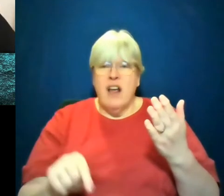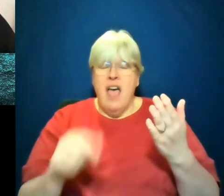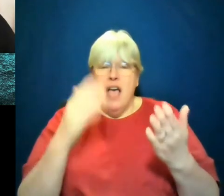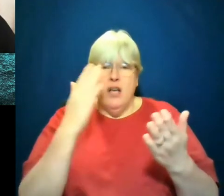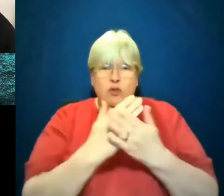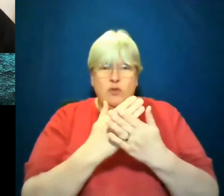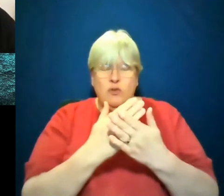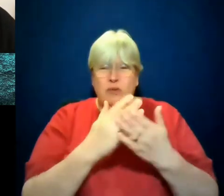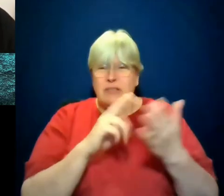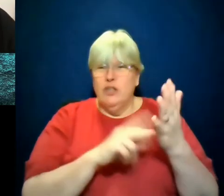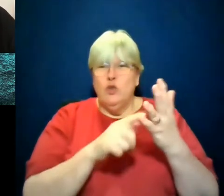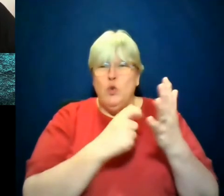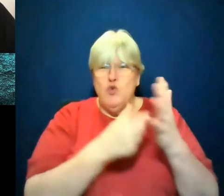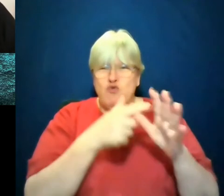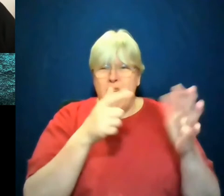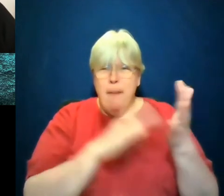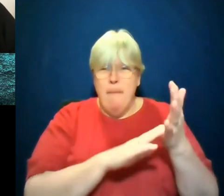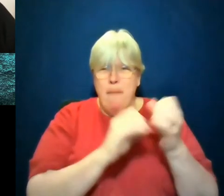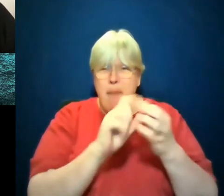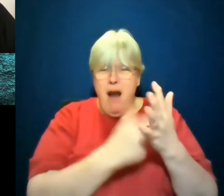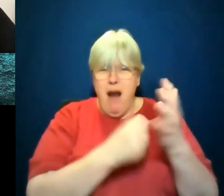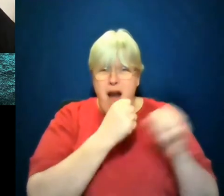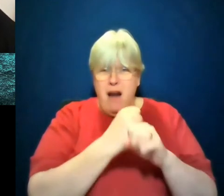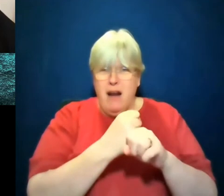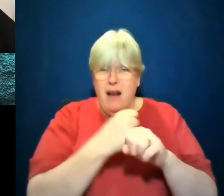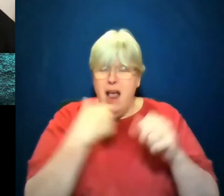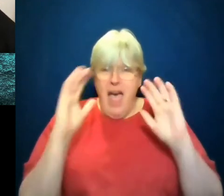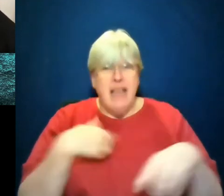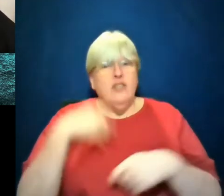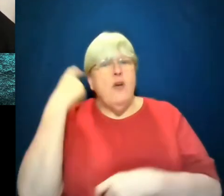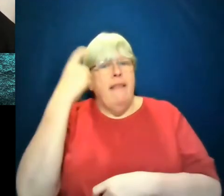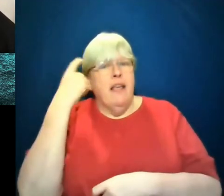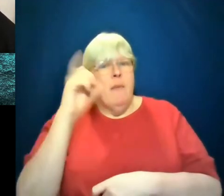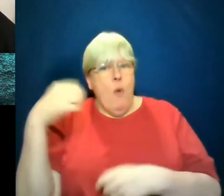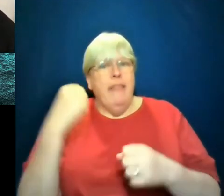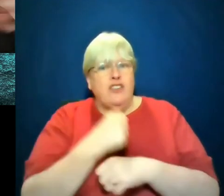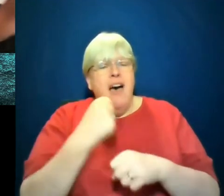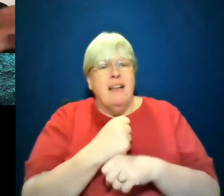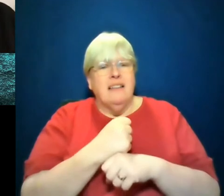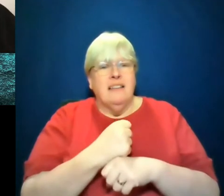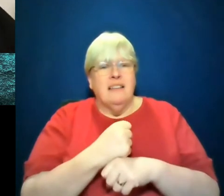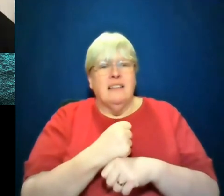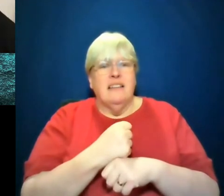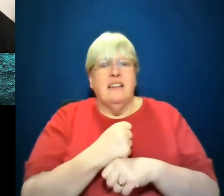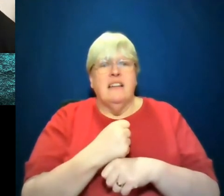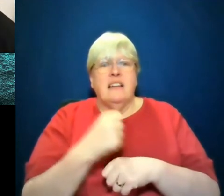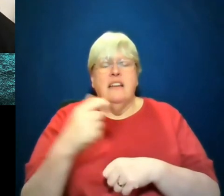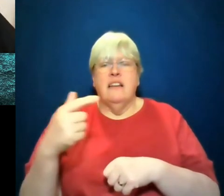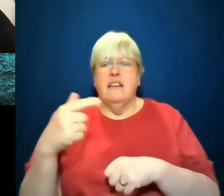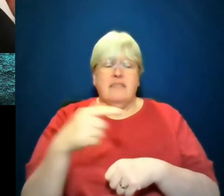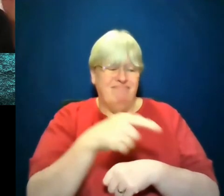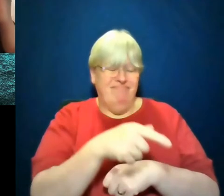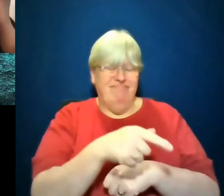the Nuremberg trial, people have to sit and think about the shit that they fucking did. I don't see anybody sitting thinking like, oh, what led up to all this?